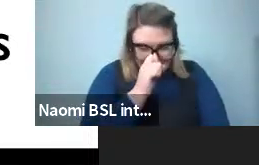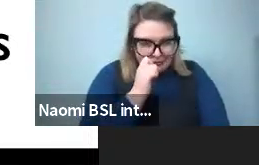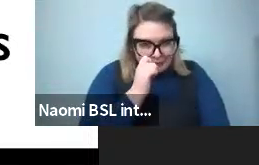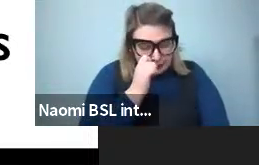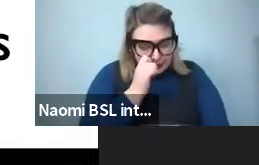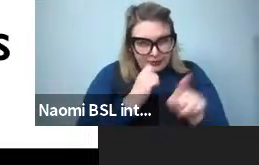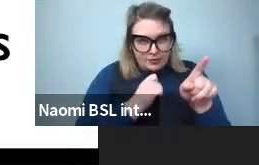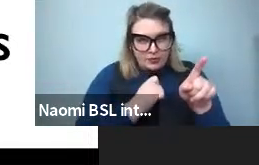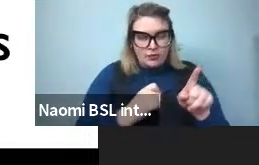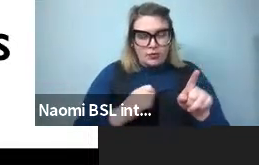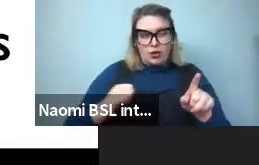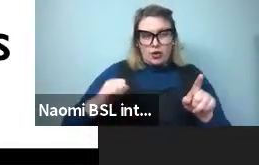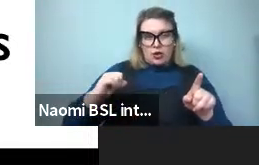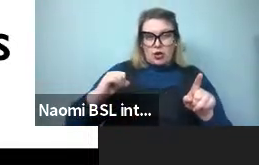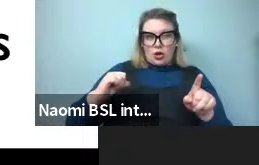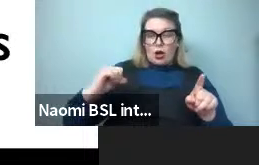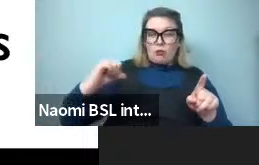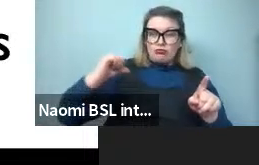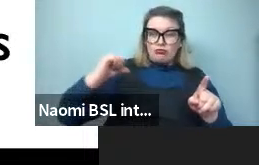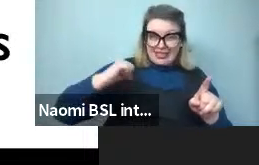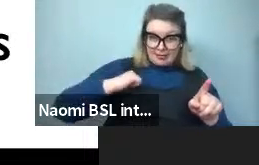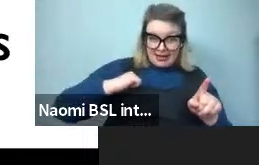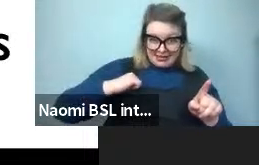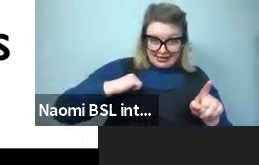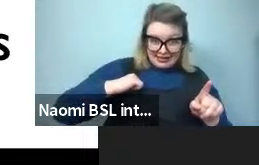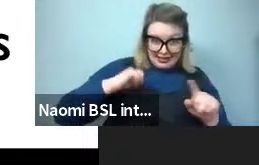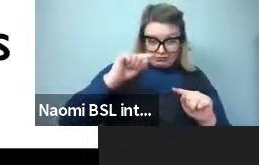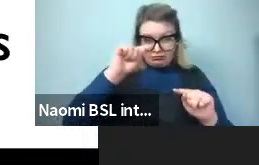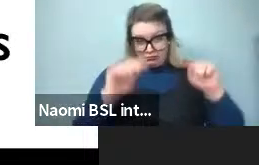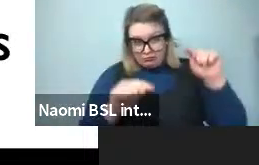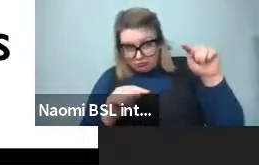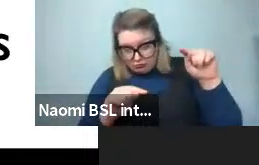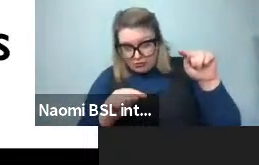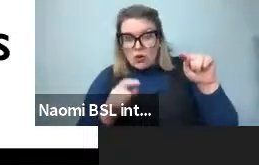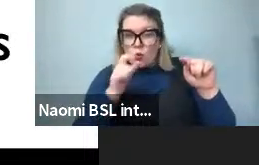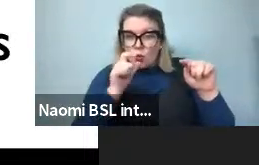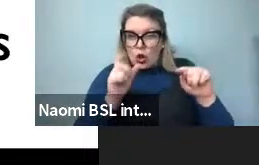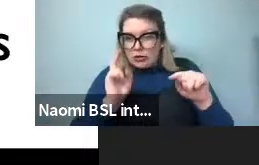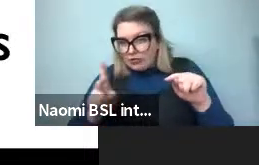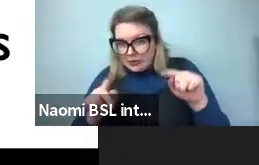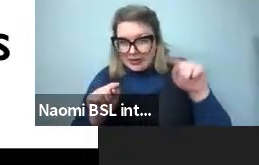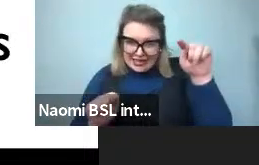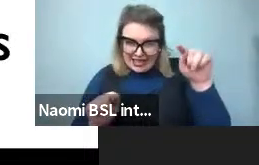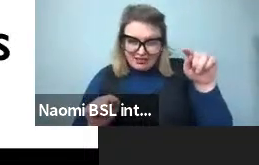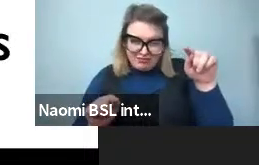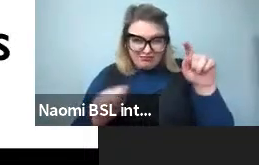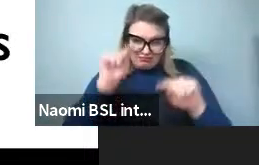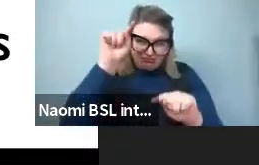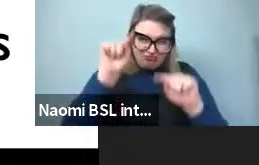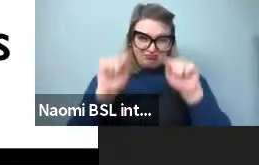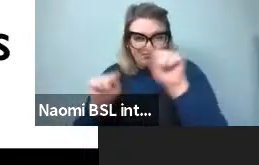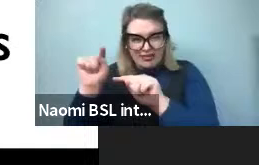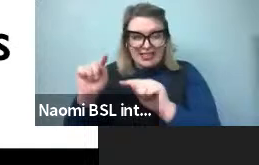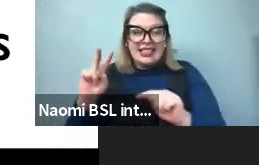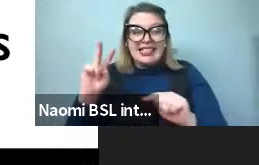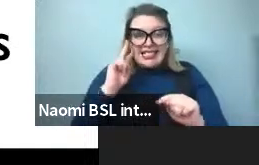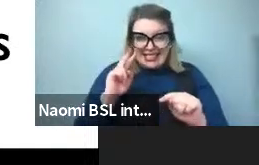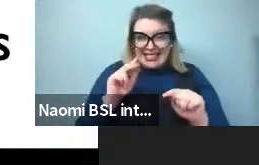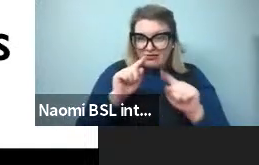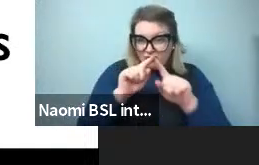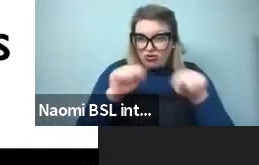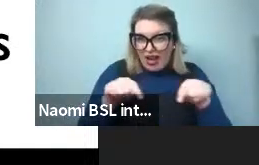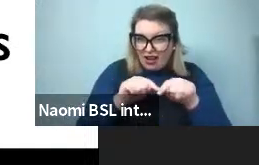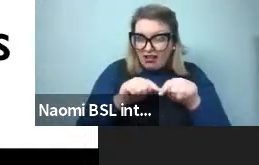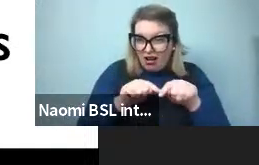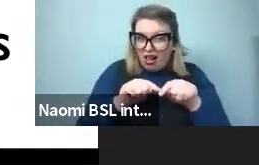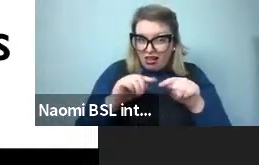predictability, partialing out the other, partialing out word frequency, independent of context. And you see that those triangles stay up. These